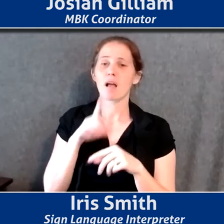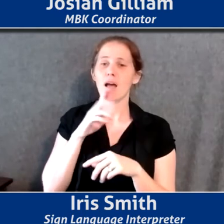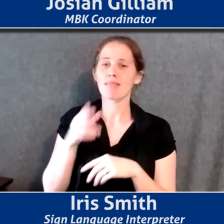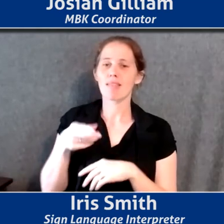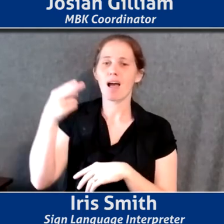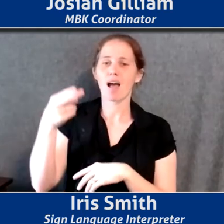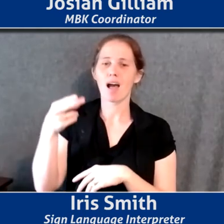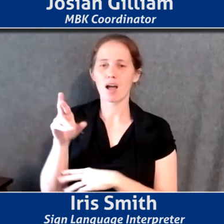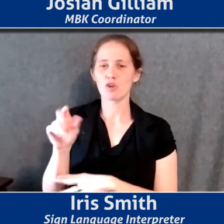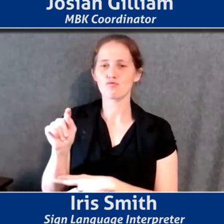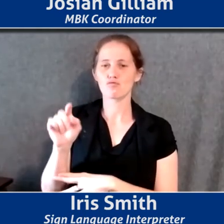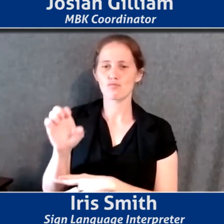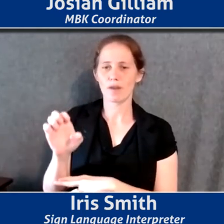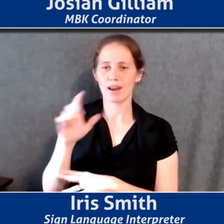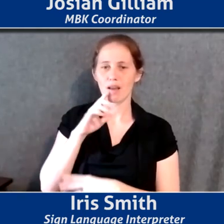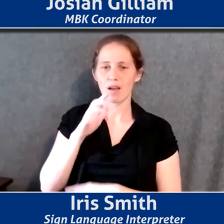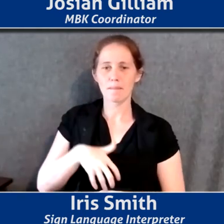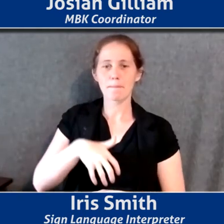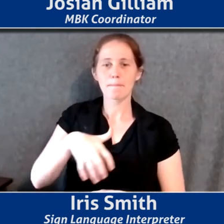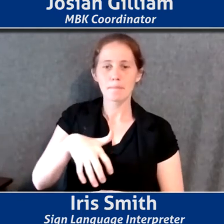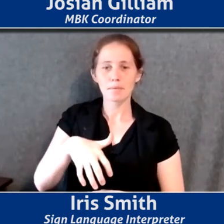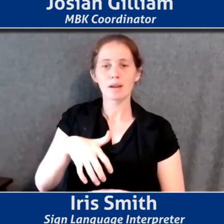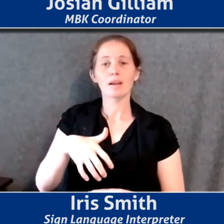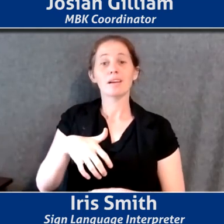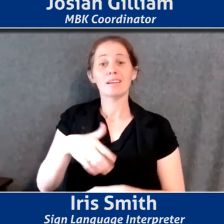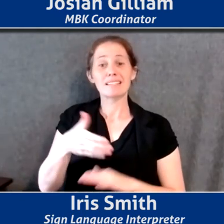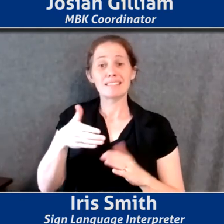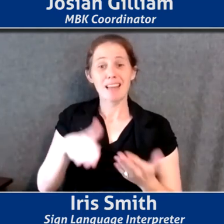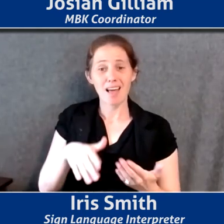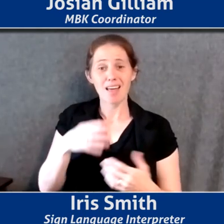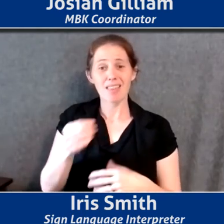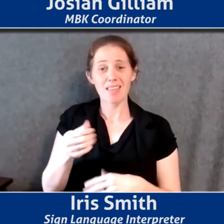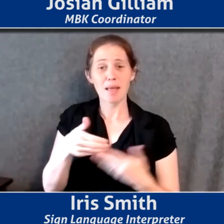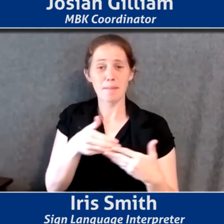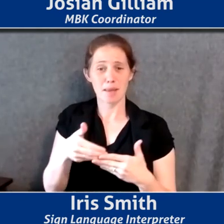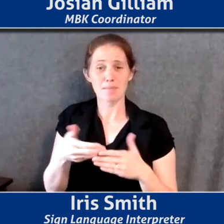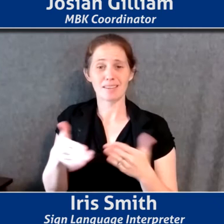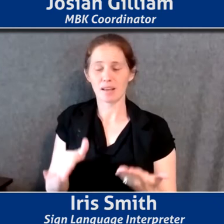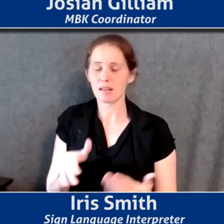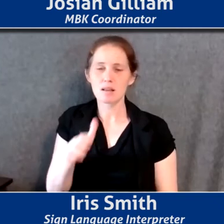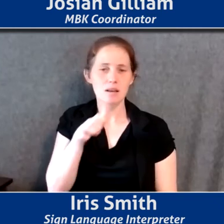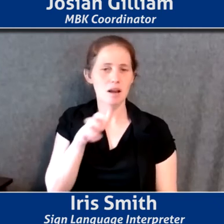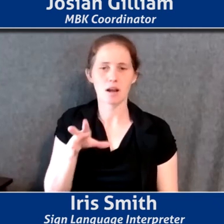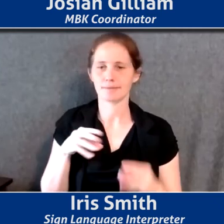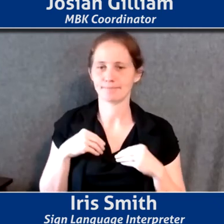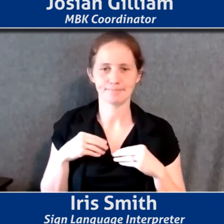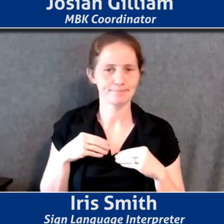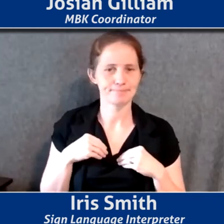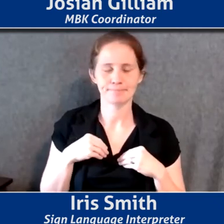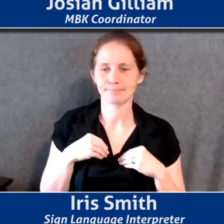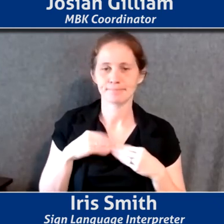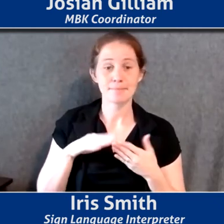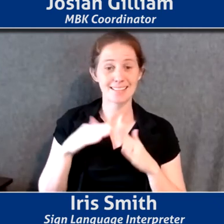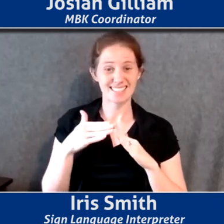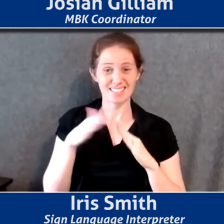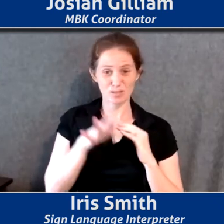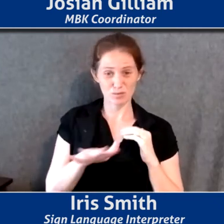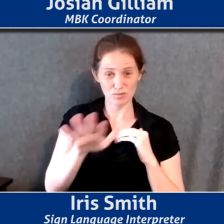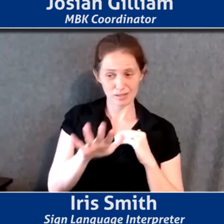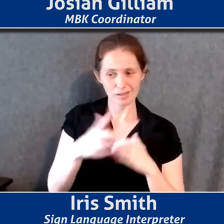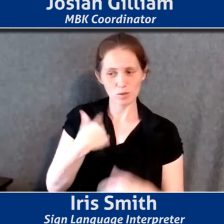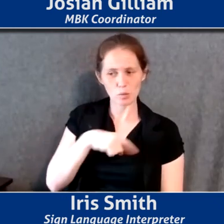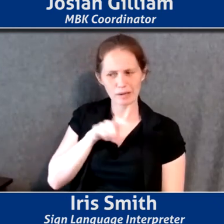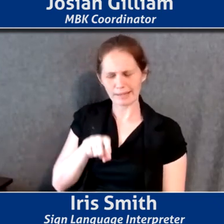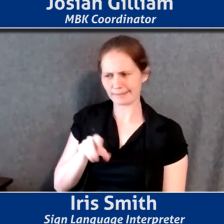rates of maternal and infant mortality, which is unacceptable that we in, in the city and the region, all of us need to